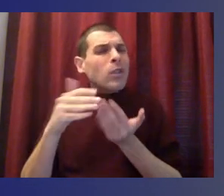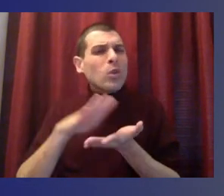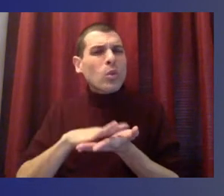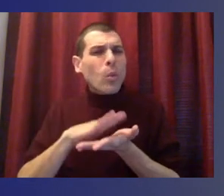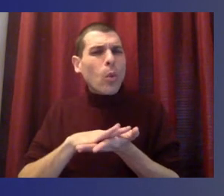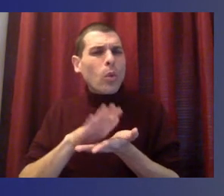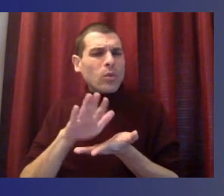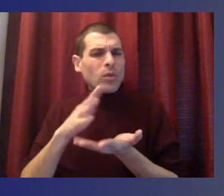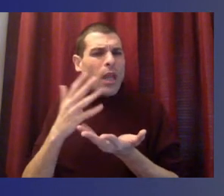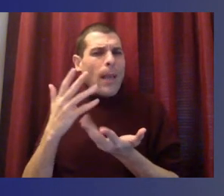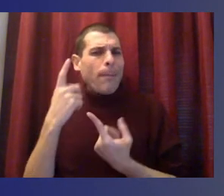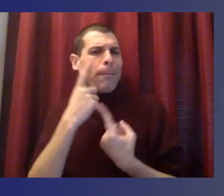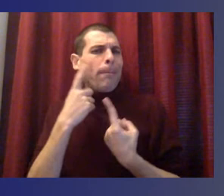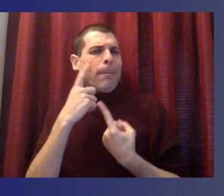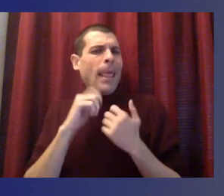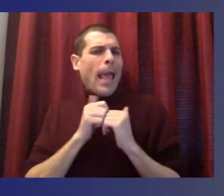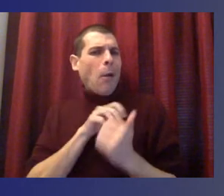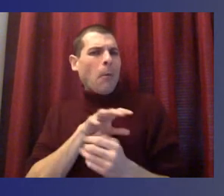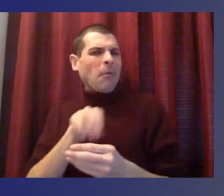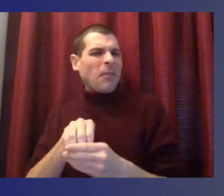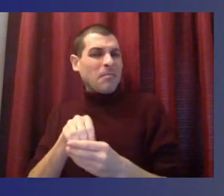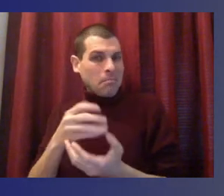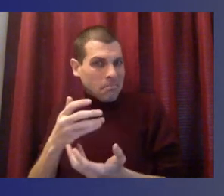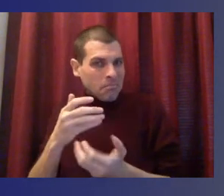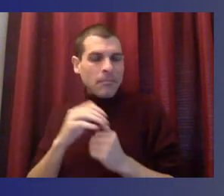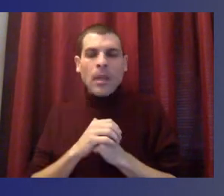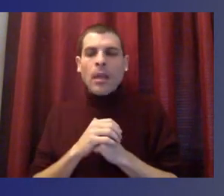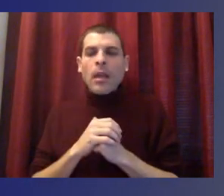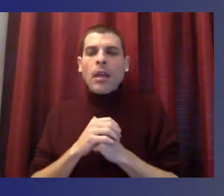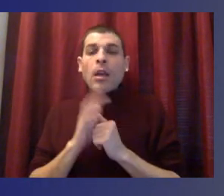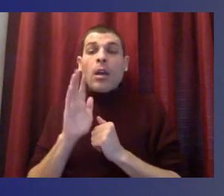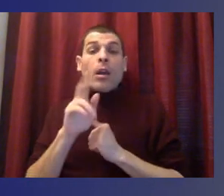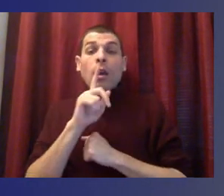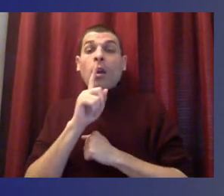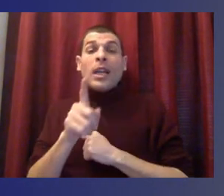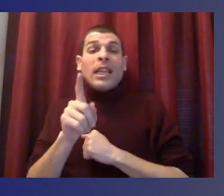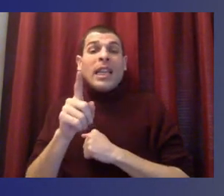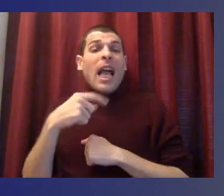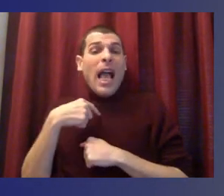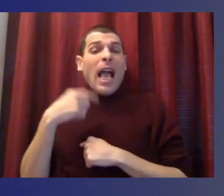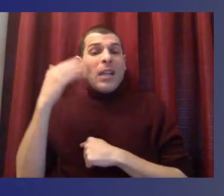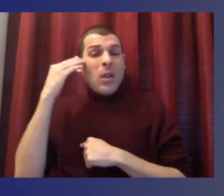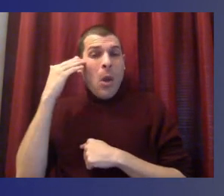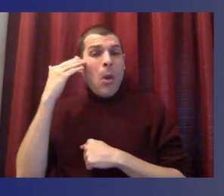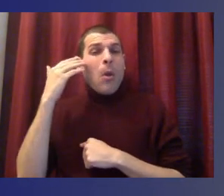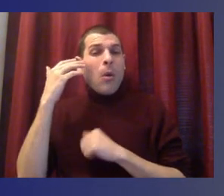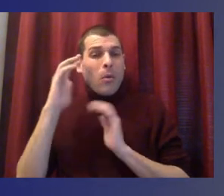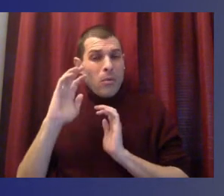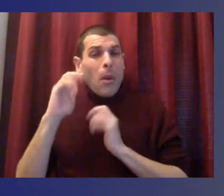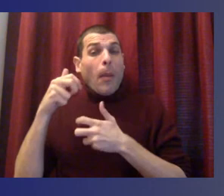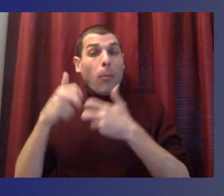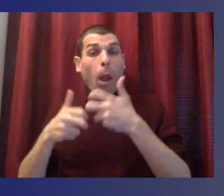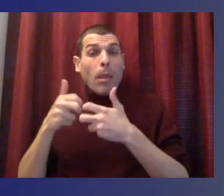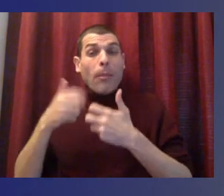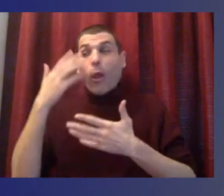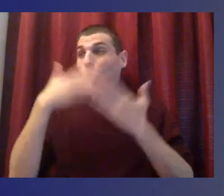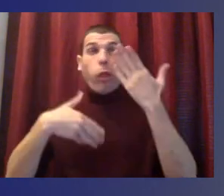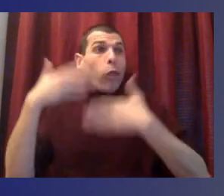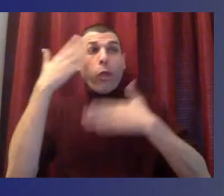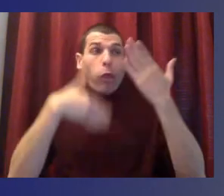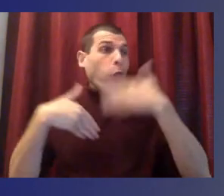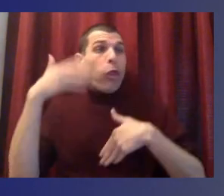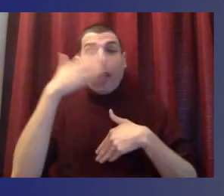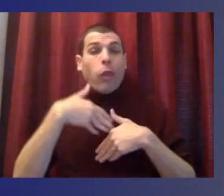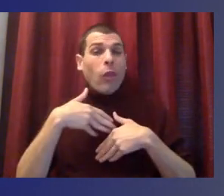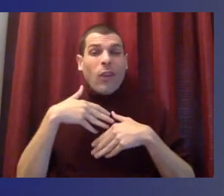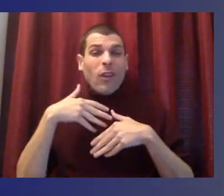to continue to remind myself is that it's hard to change things when you don't see what's going on. And now I think more of us are seeing a lot